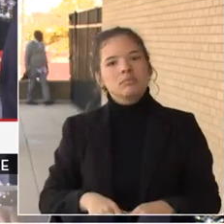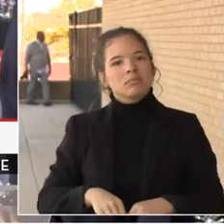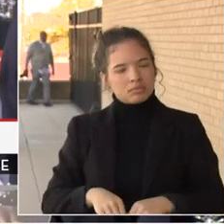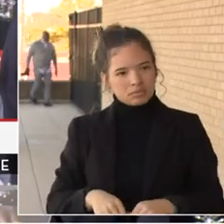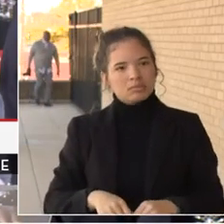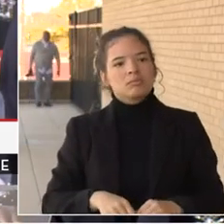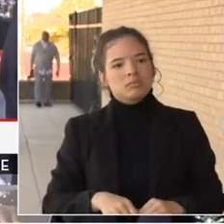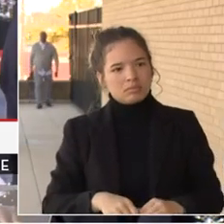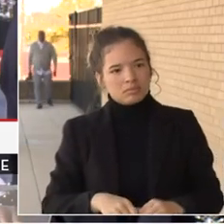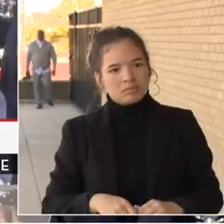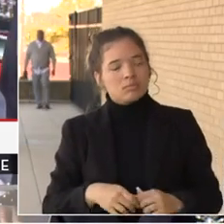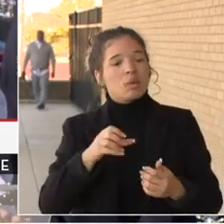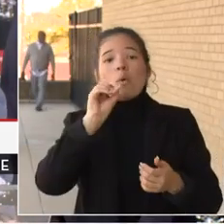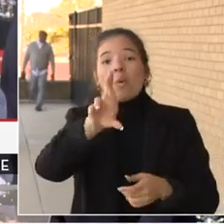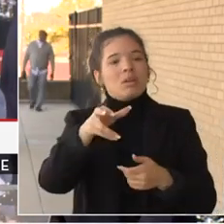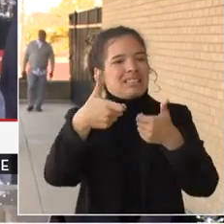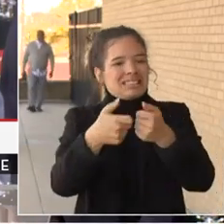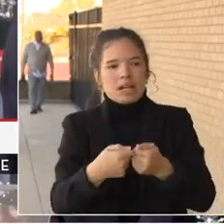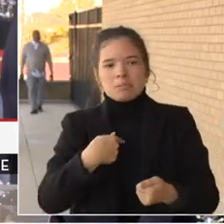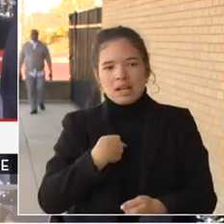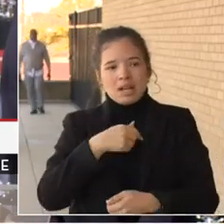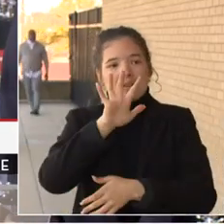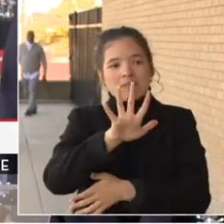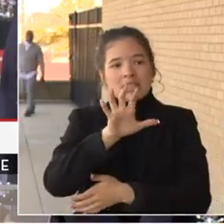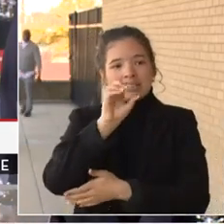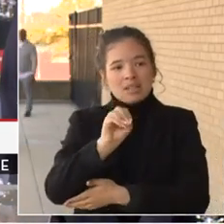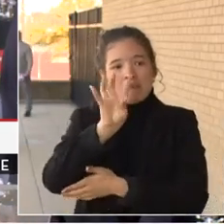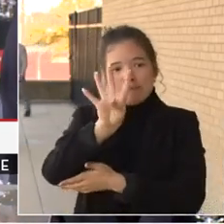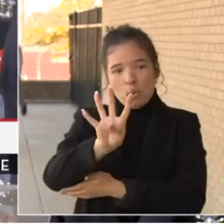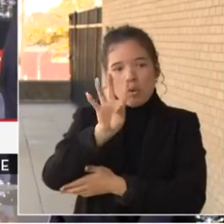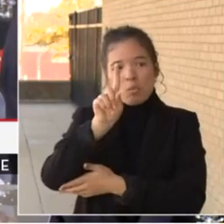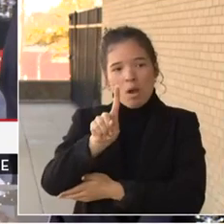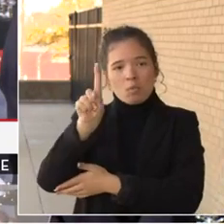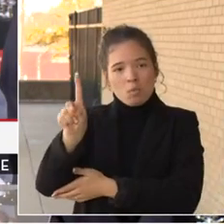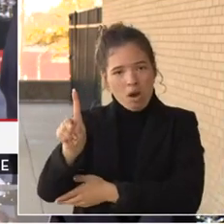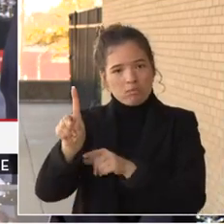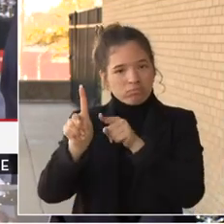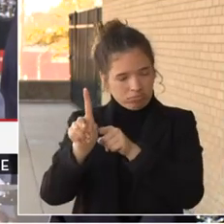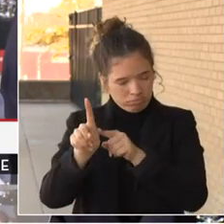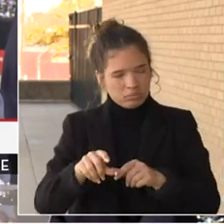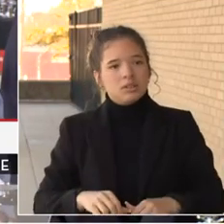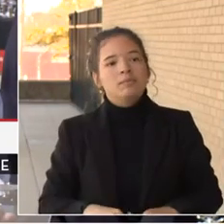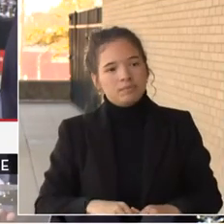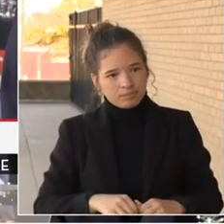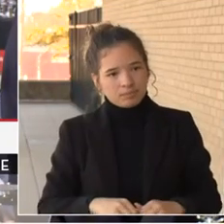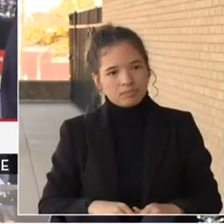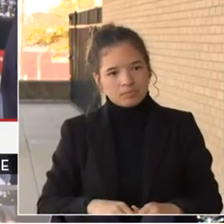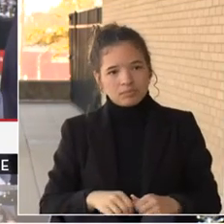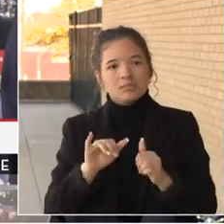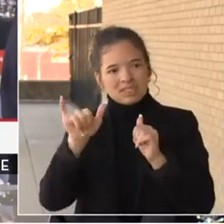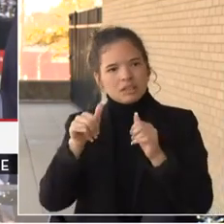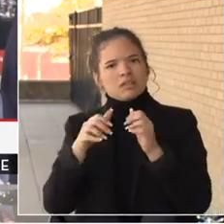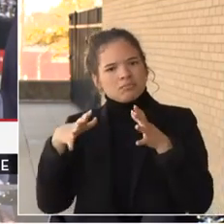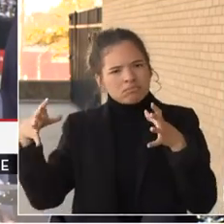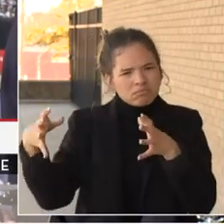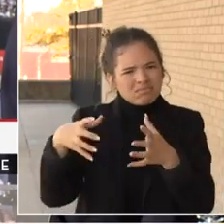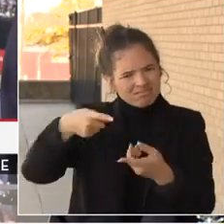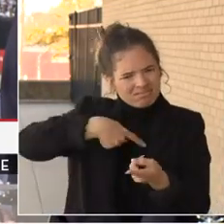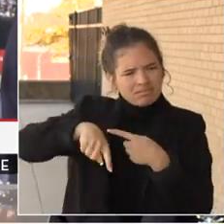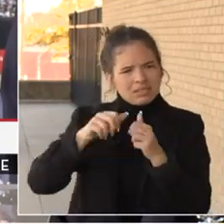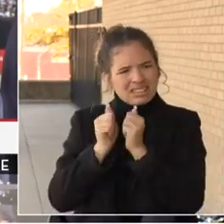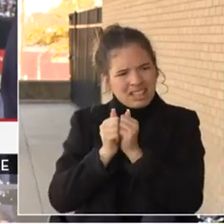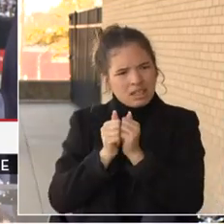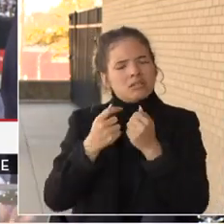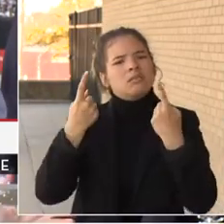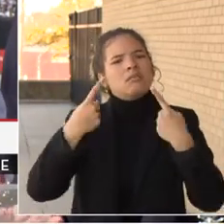or text us anonymously at 50411. Together we can make this a safe holiday season for